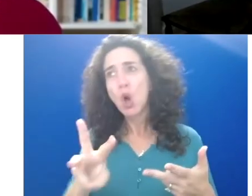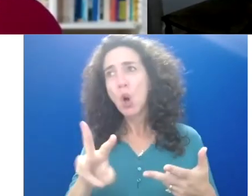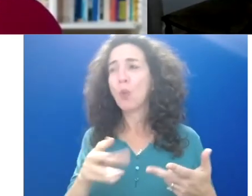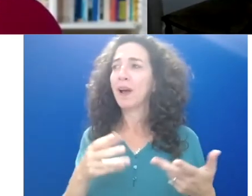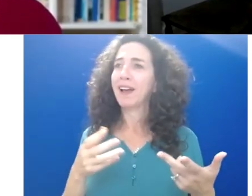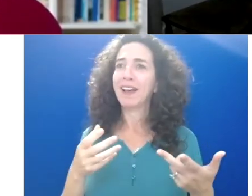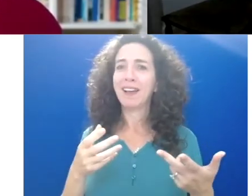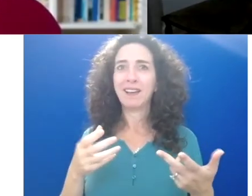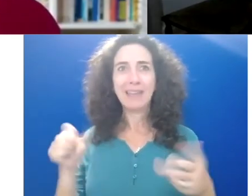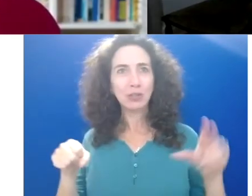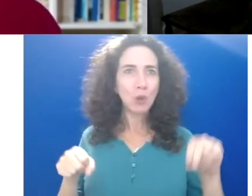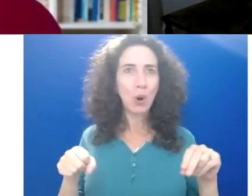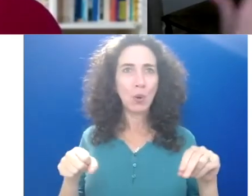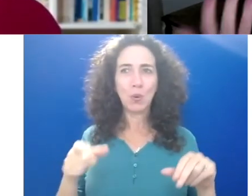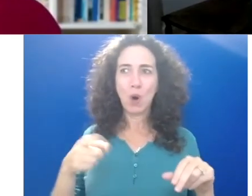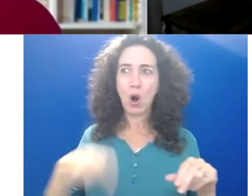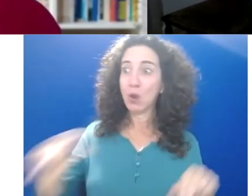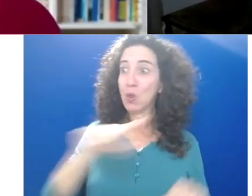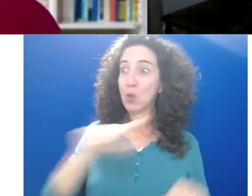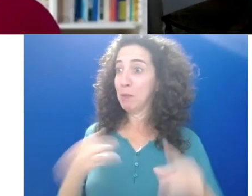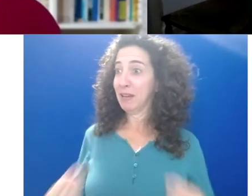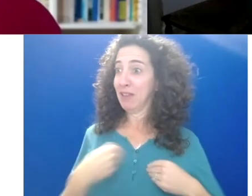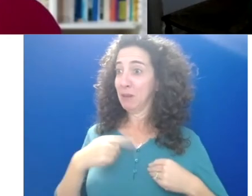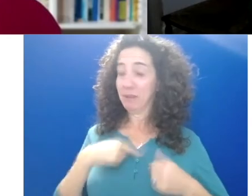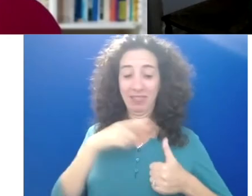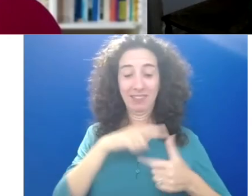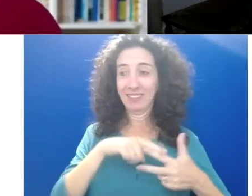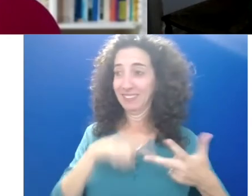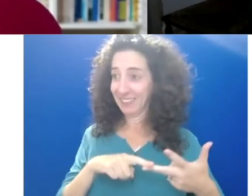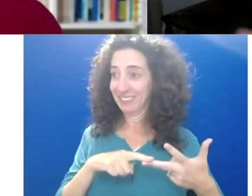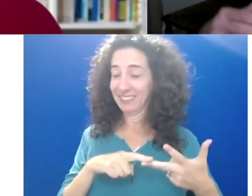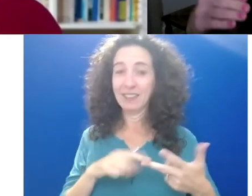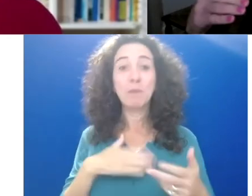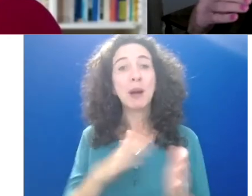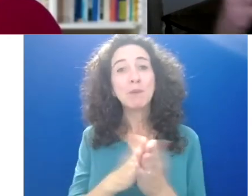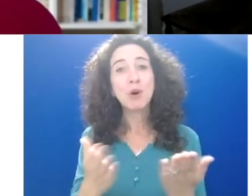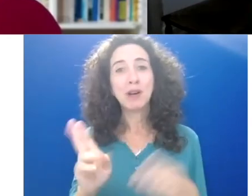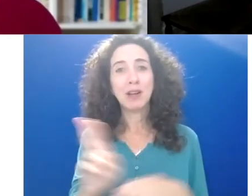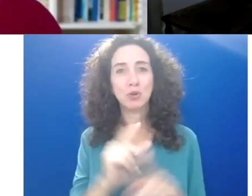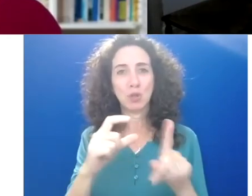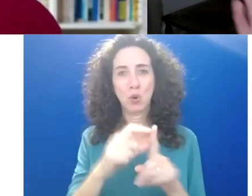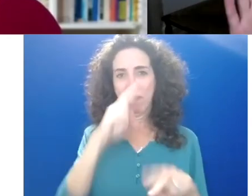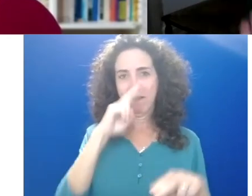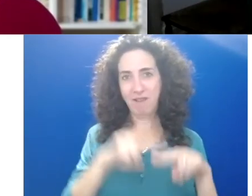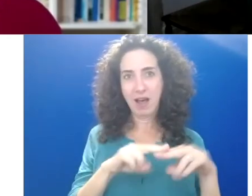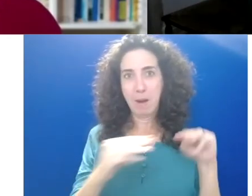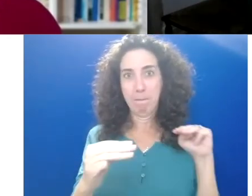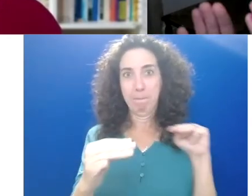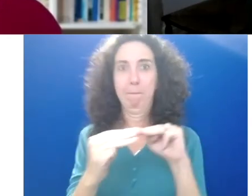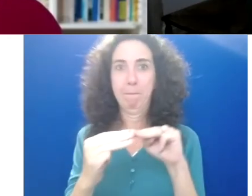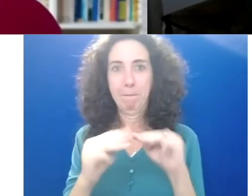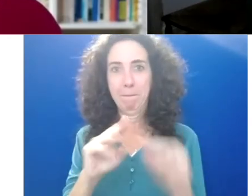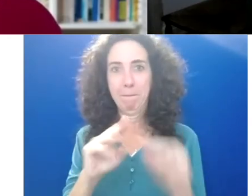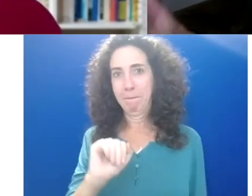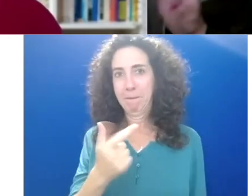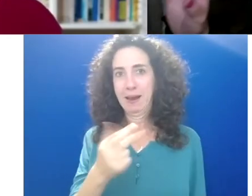helping you to experience those things? In my book, I refer to these as fun magnets. In other words, the activities and the settings and